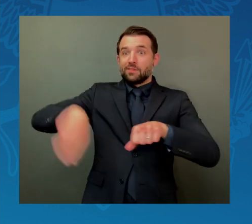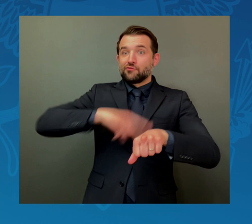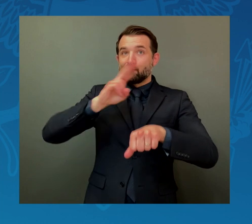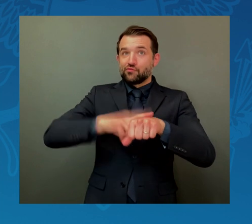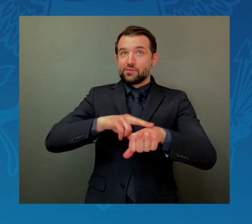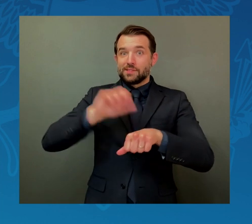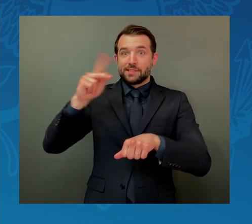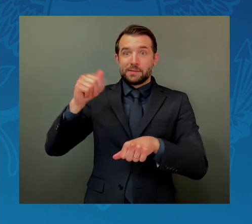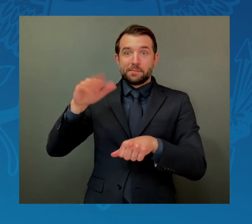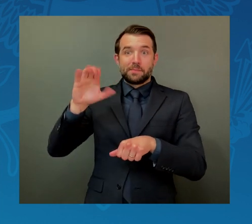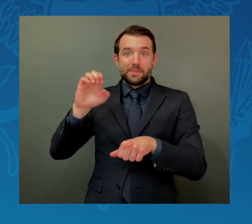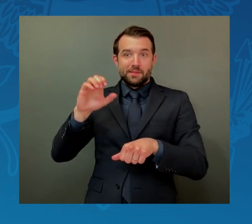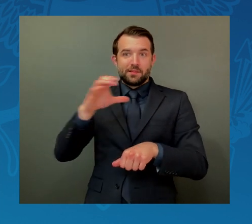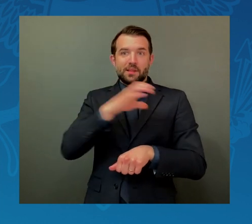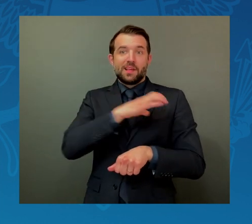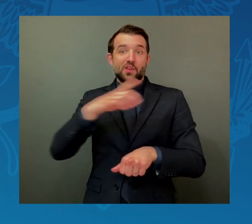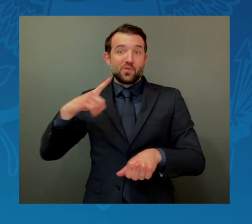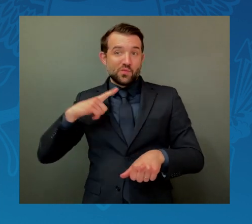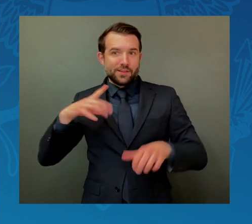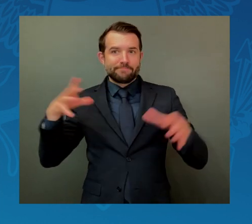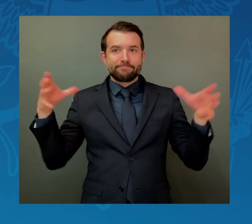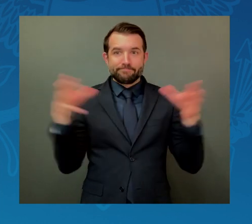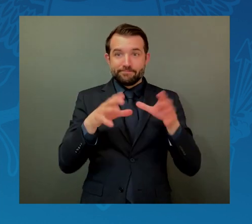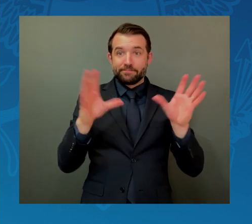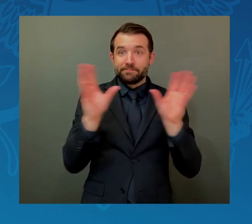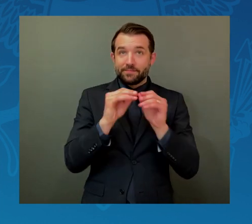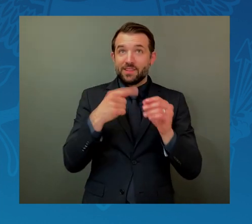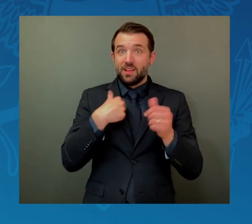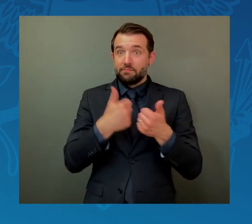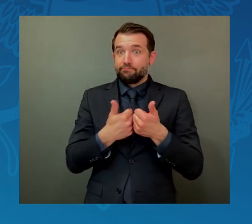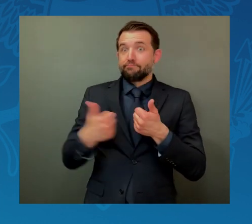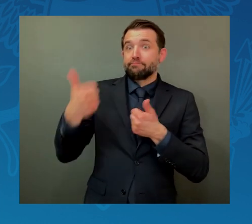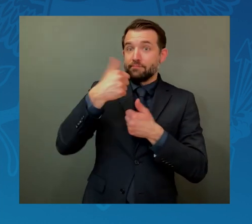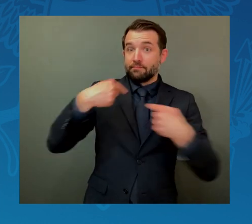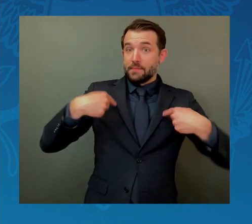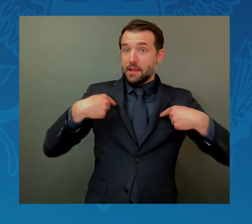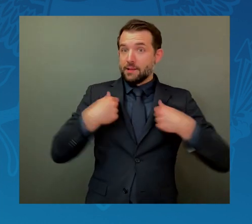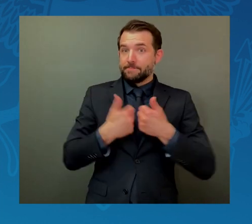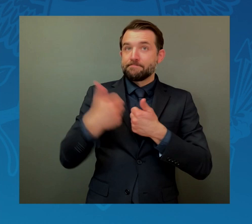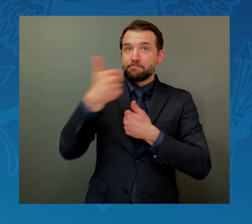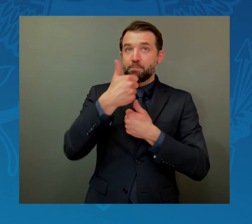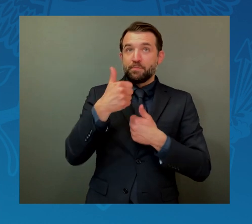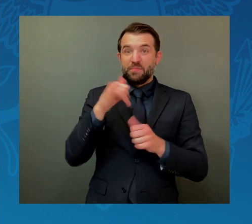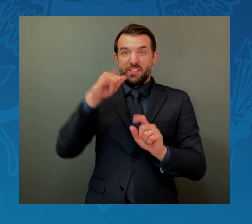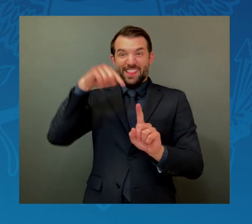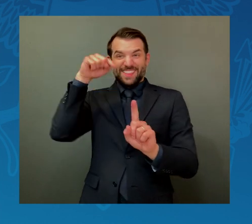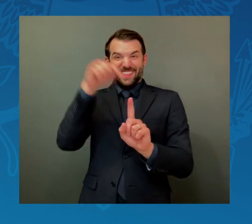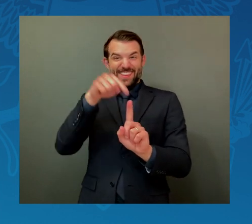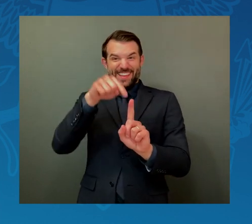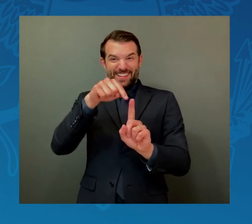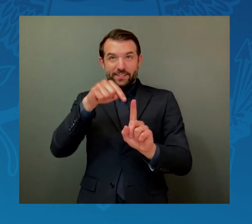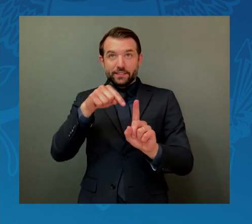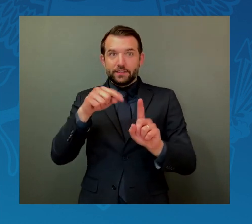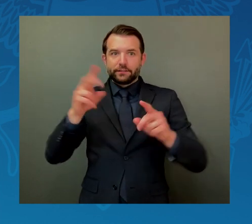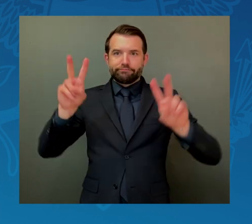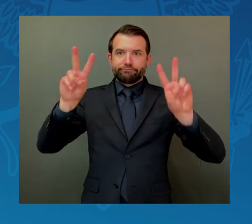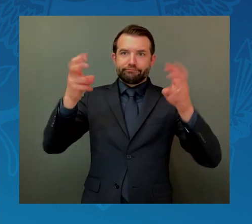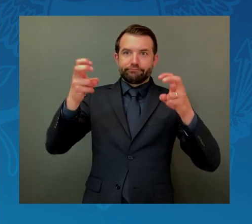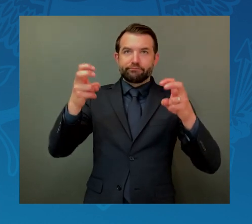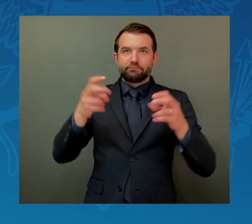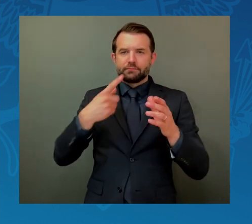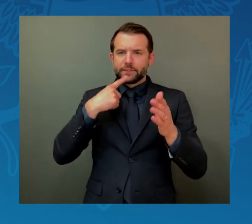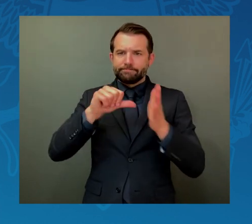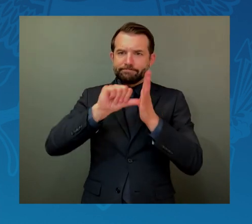of the council, I made this issue a point of emphasis. I believe